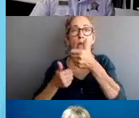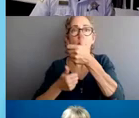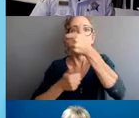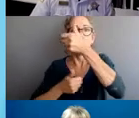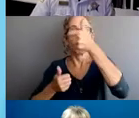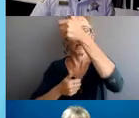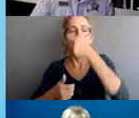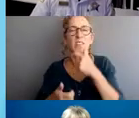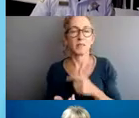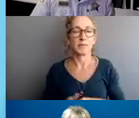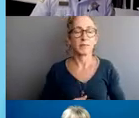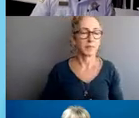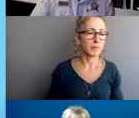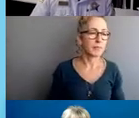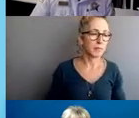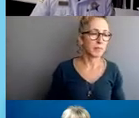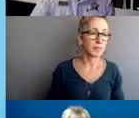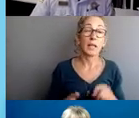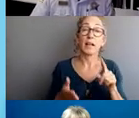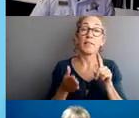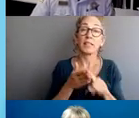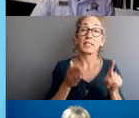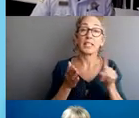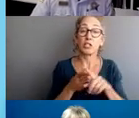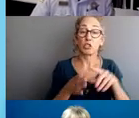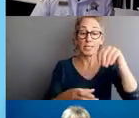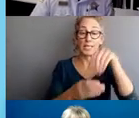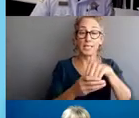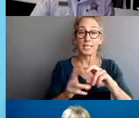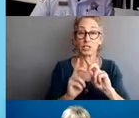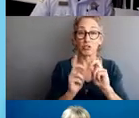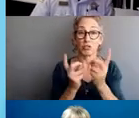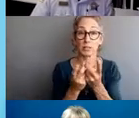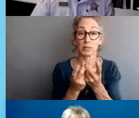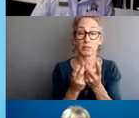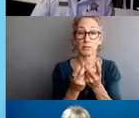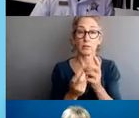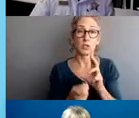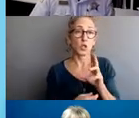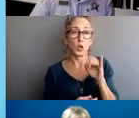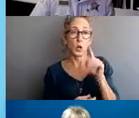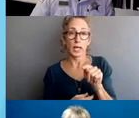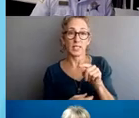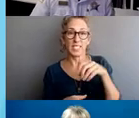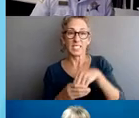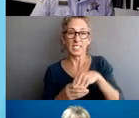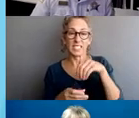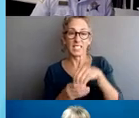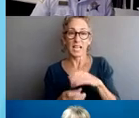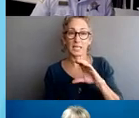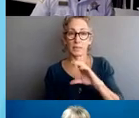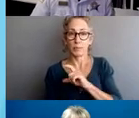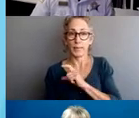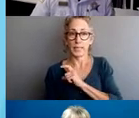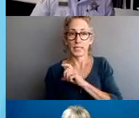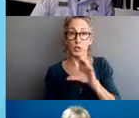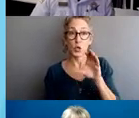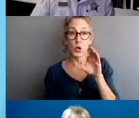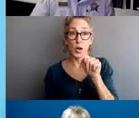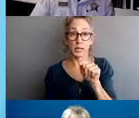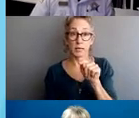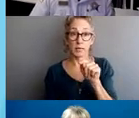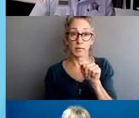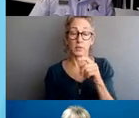For investigations that take place in the district or unit level by accountability sergeants, there is a specific review and approval